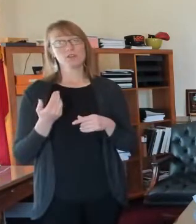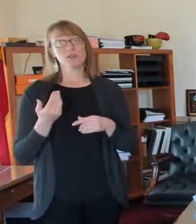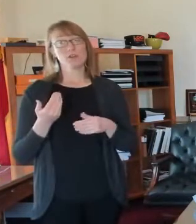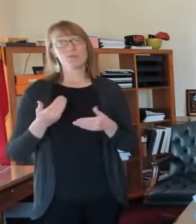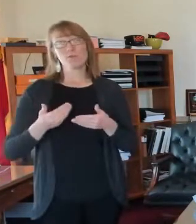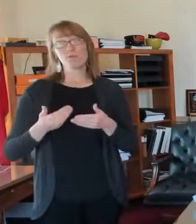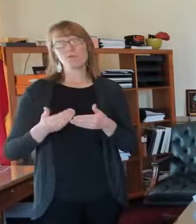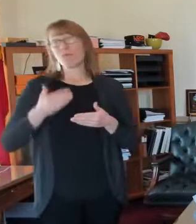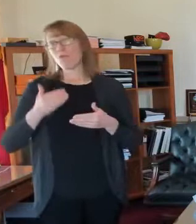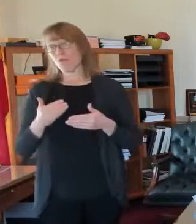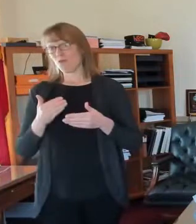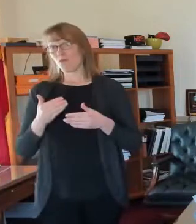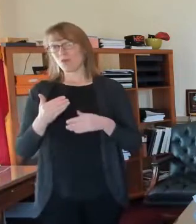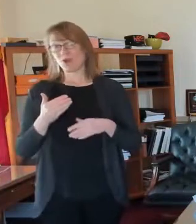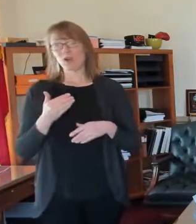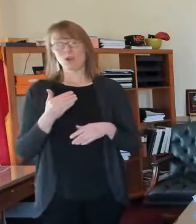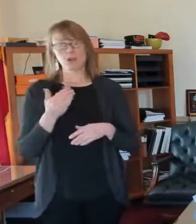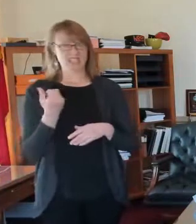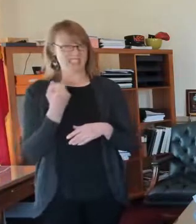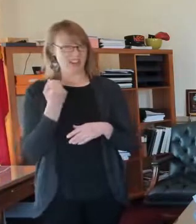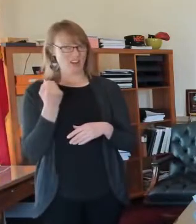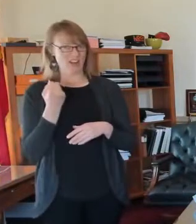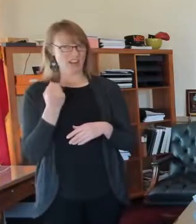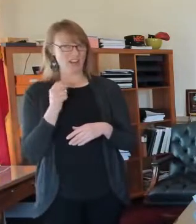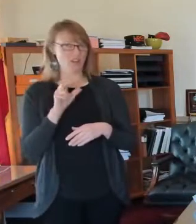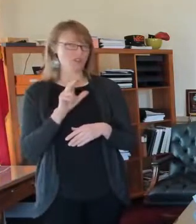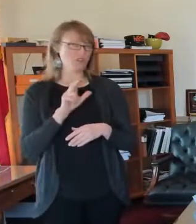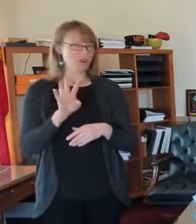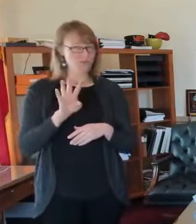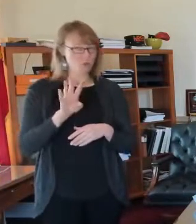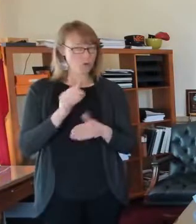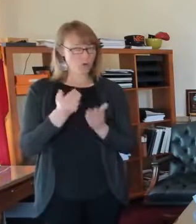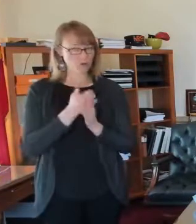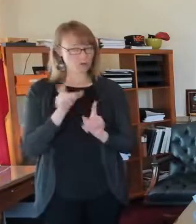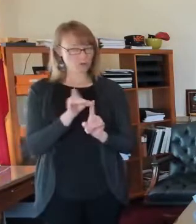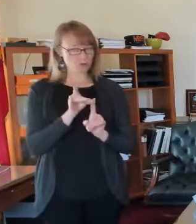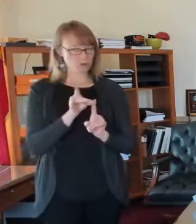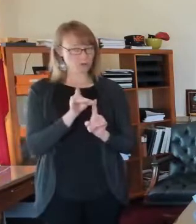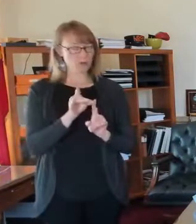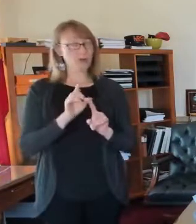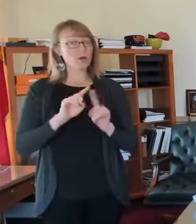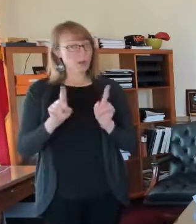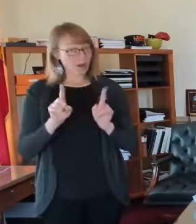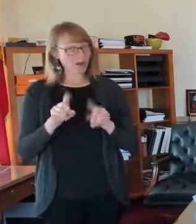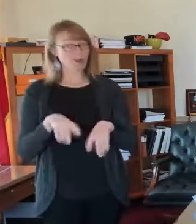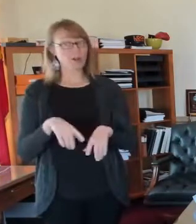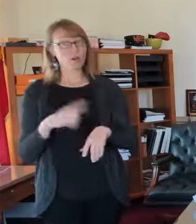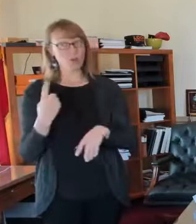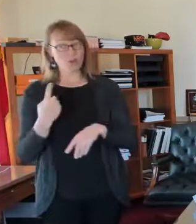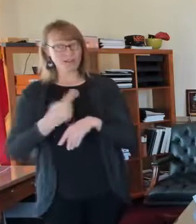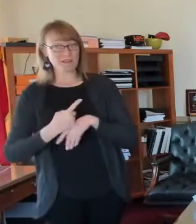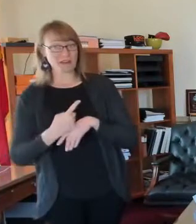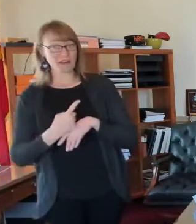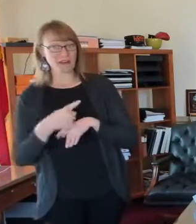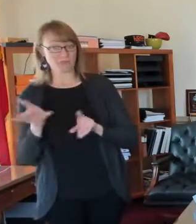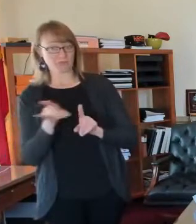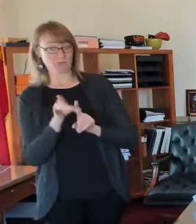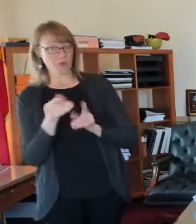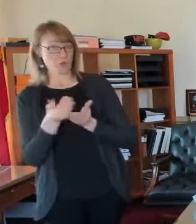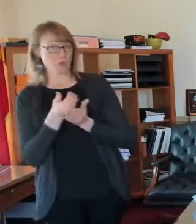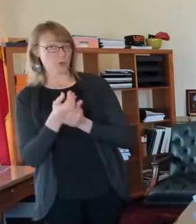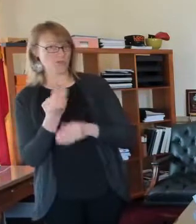are, are, uh, jumping around a bit, but having a day with eight and a day with 14 is encouraging.